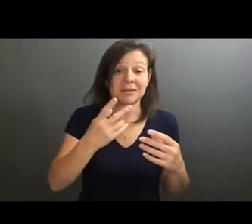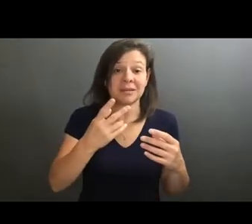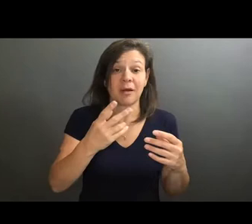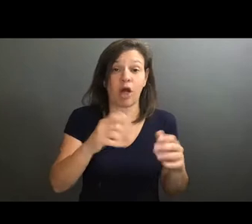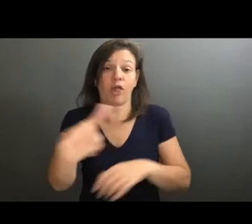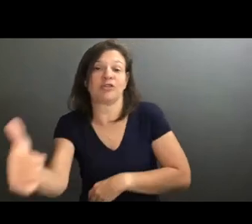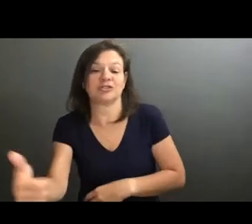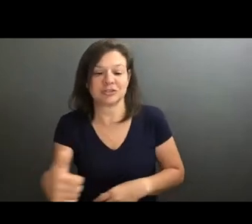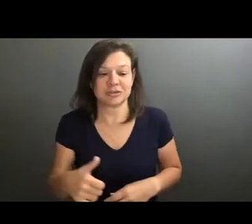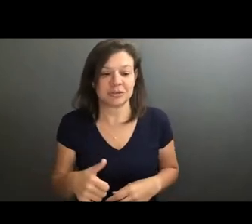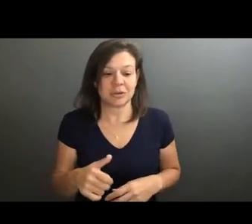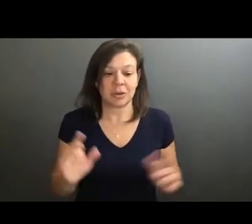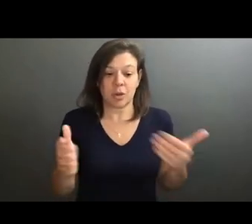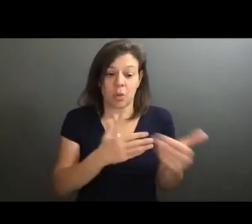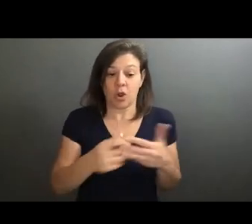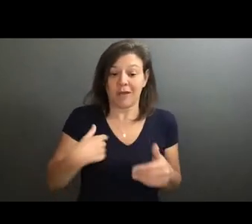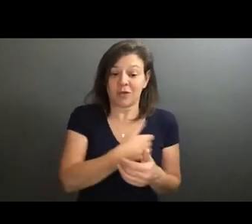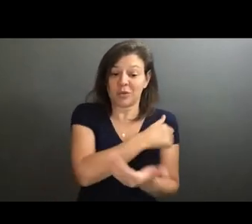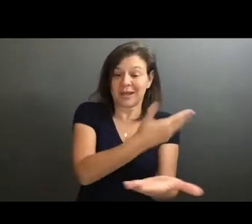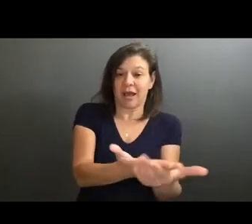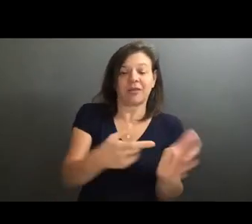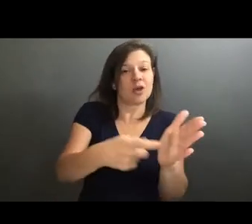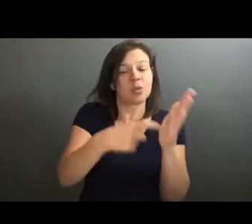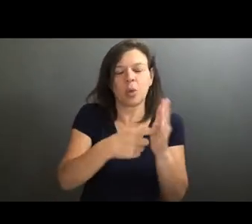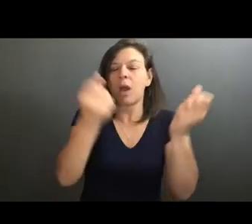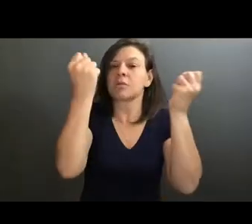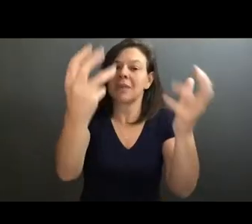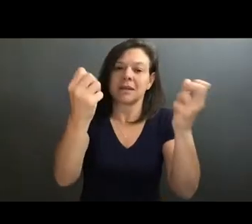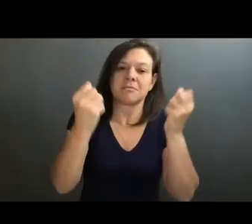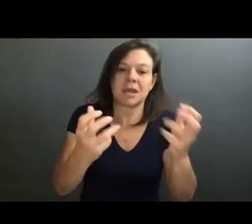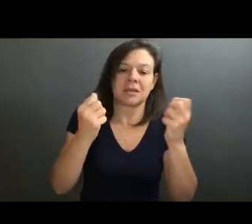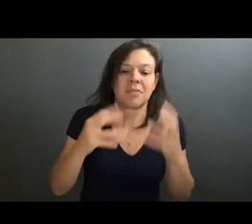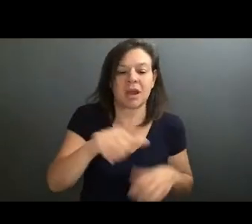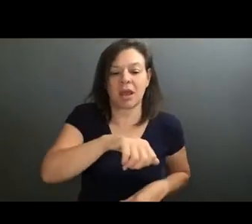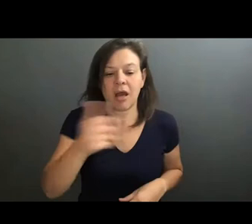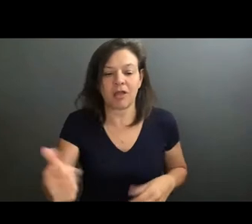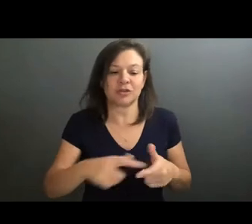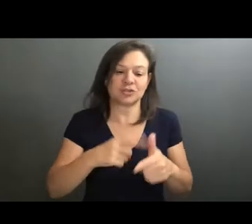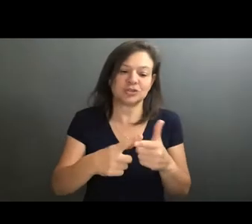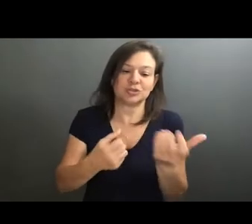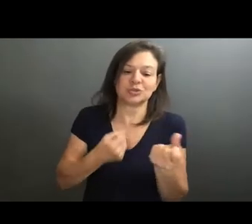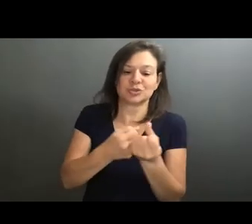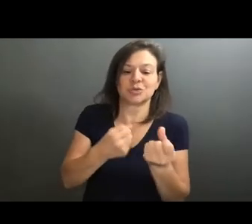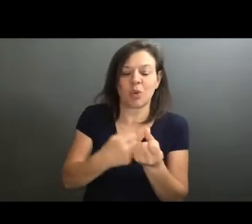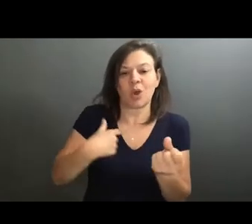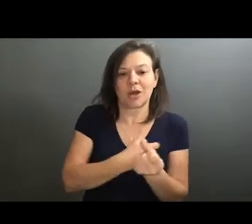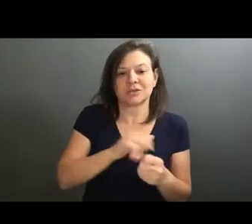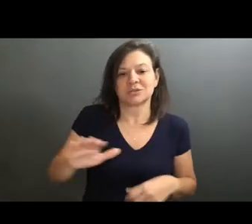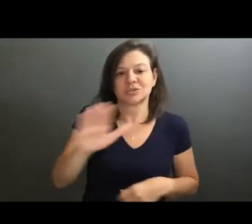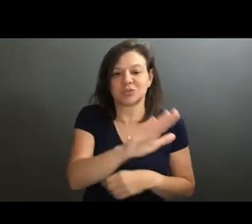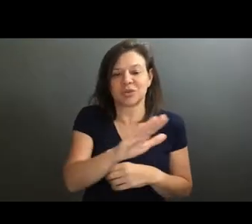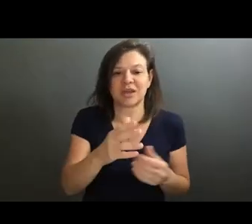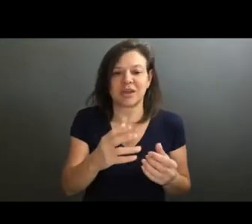it requires so many others to support us and we should value that rather than